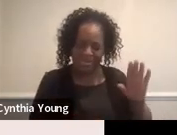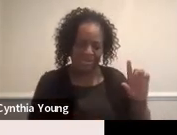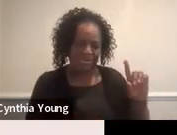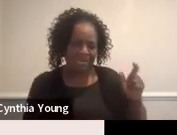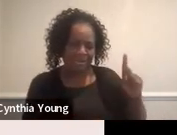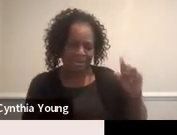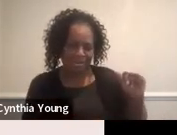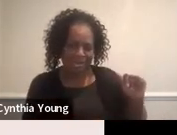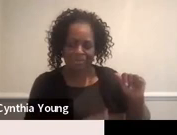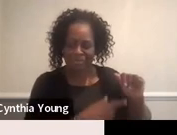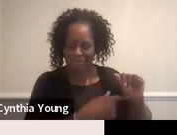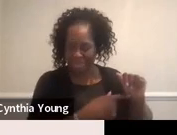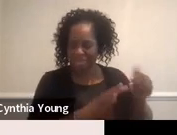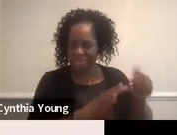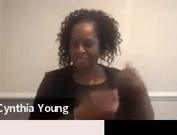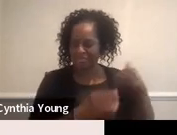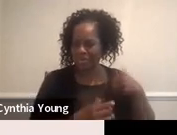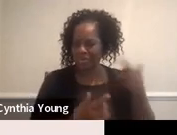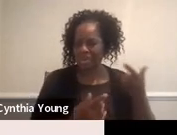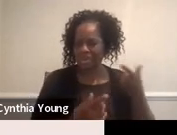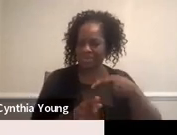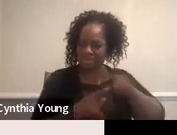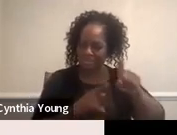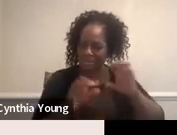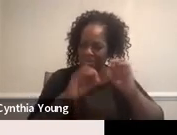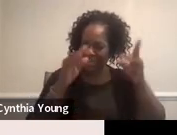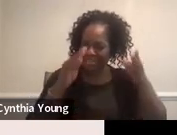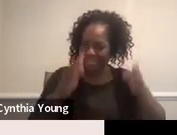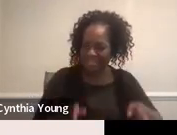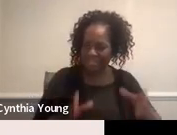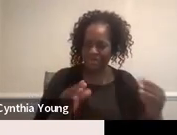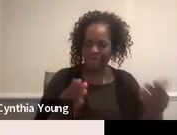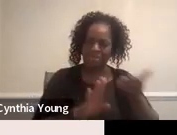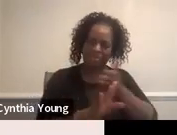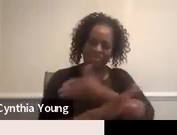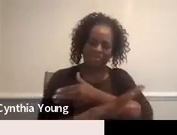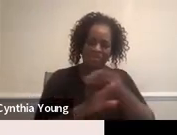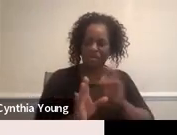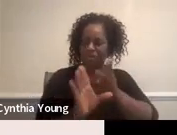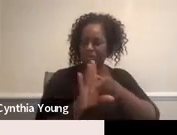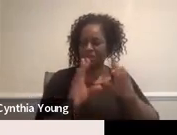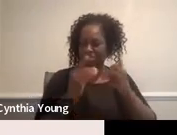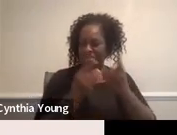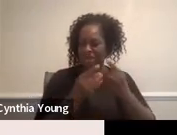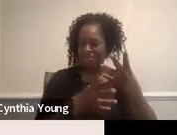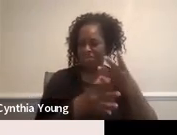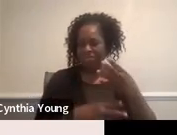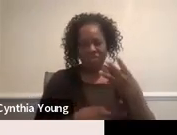also a special education teacher prior to joining the department four and half years ago.